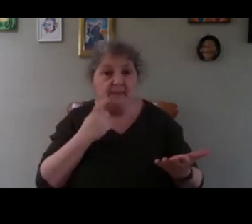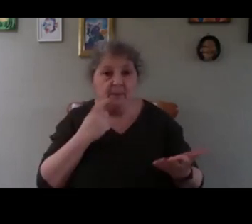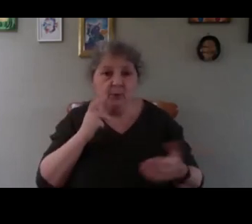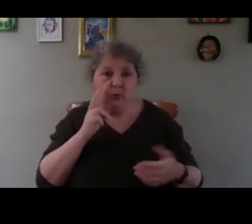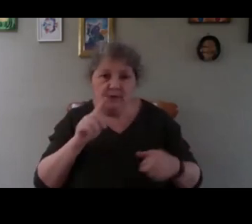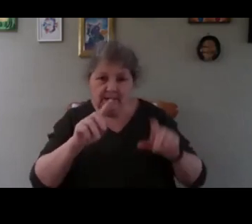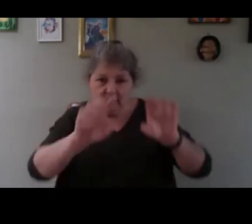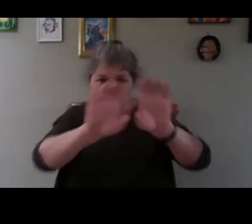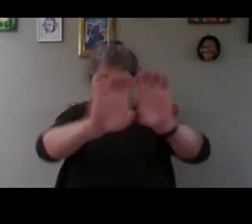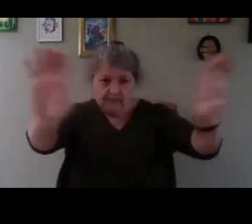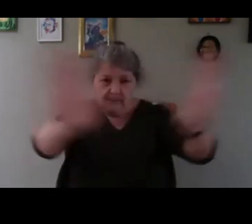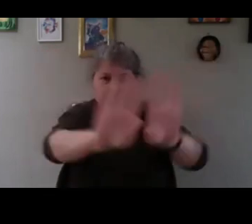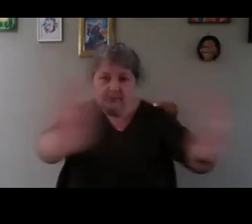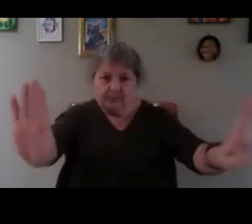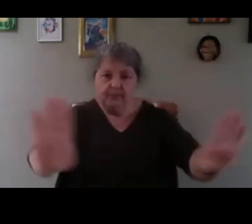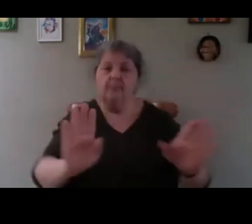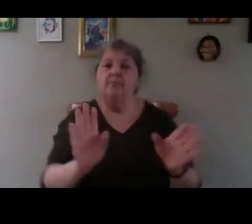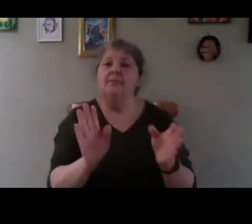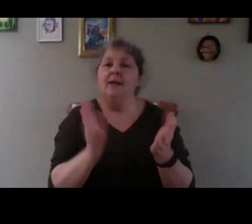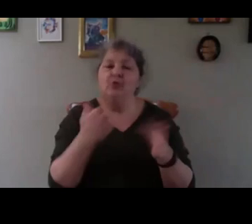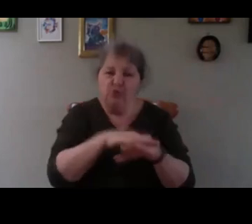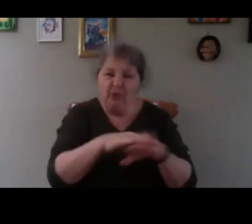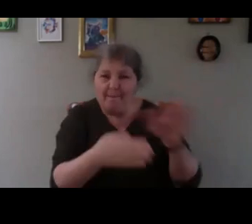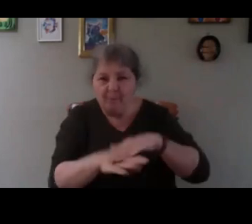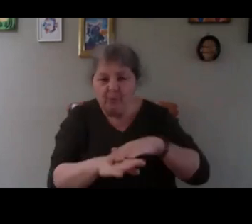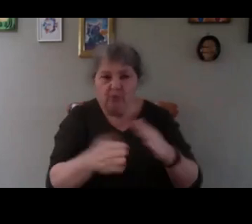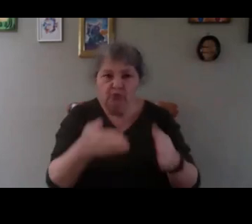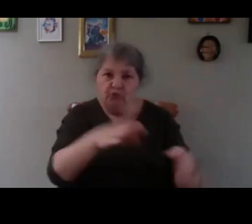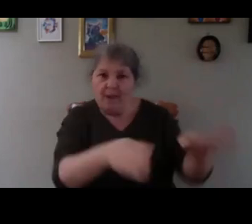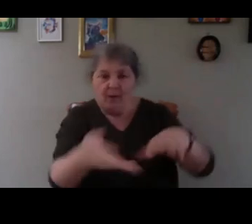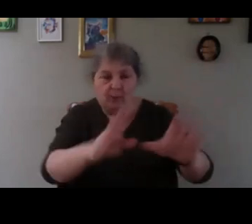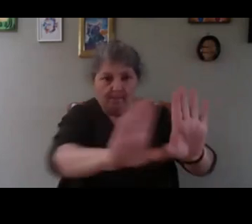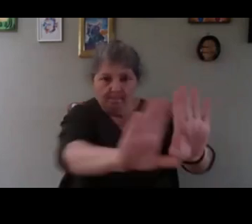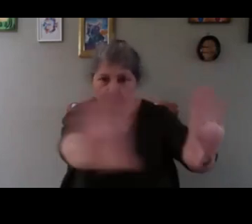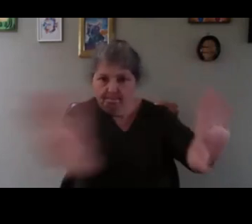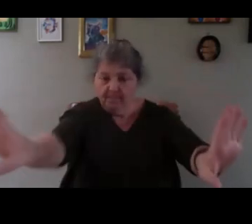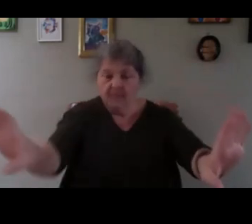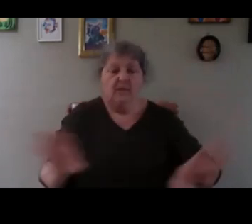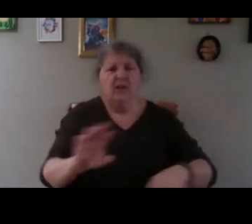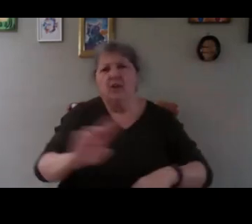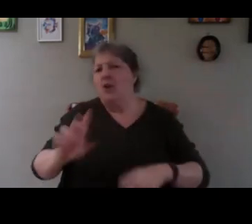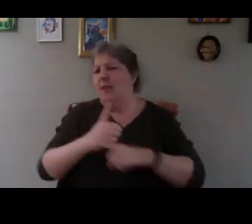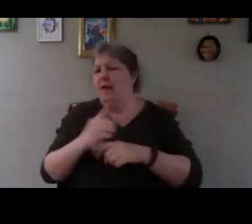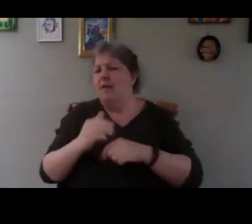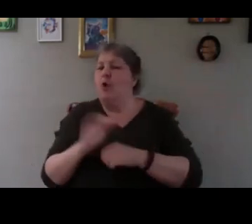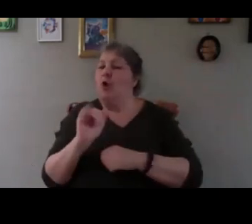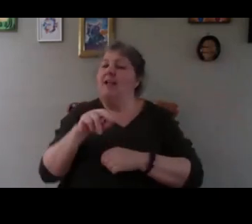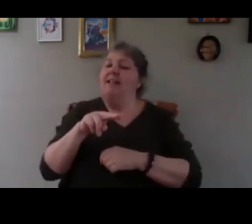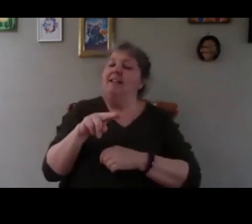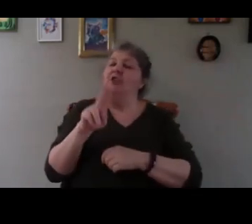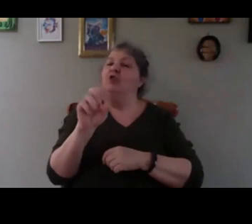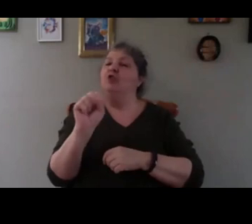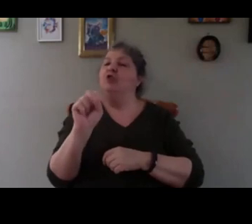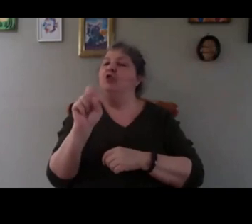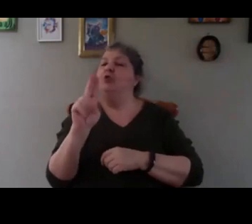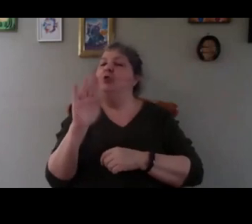insulation bubble wrap there around they are not really there for insulation they are